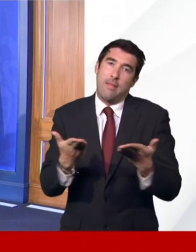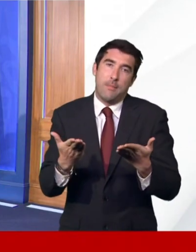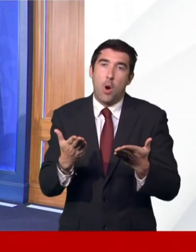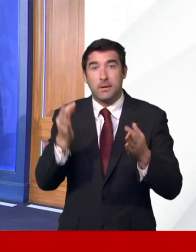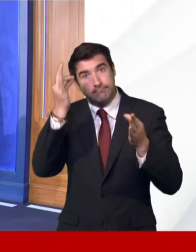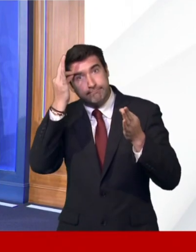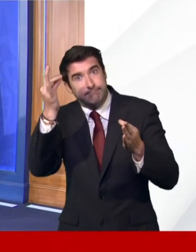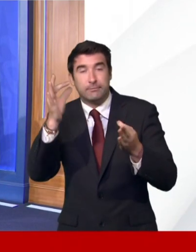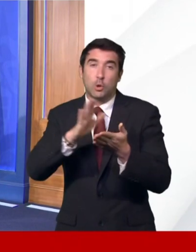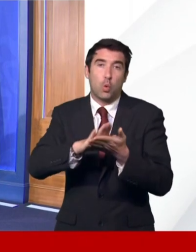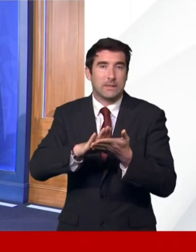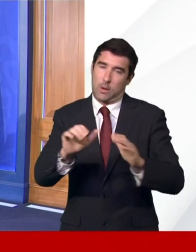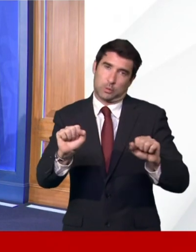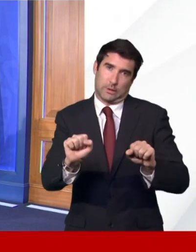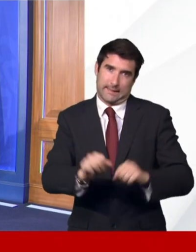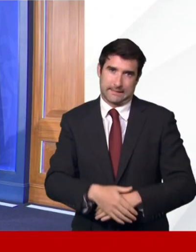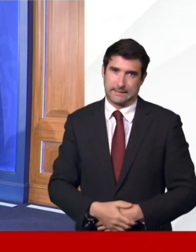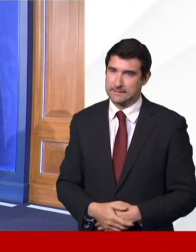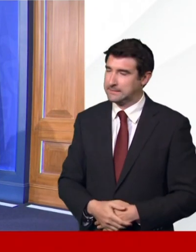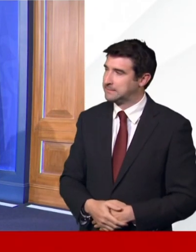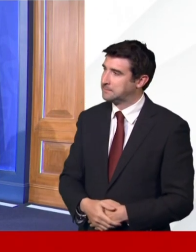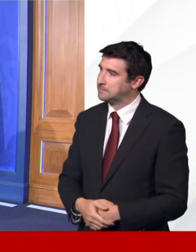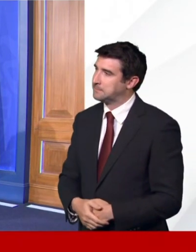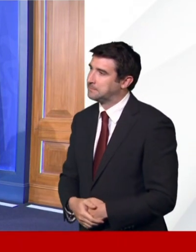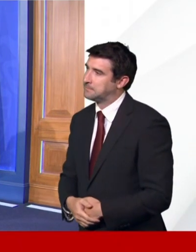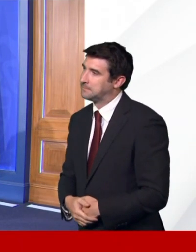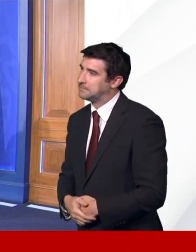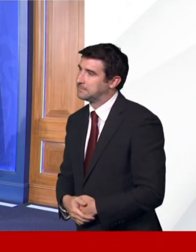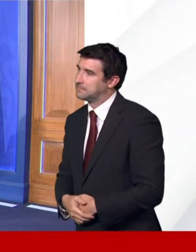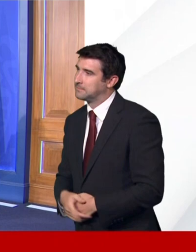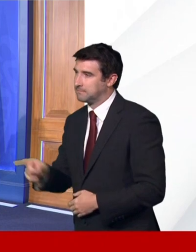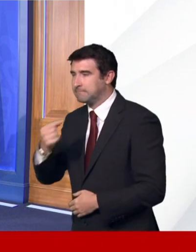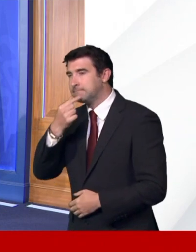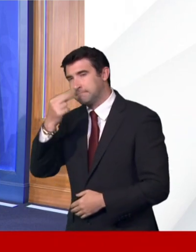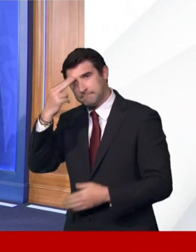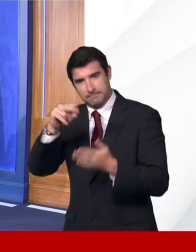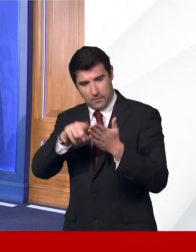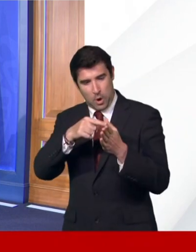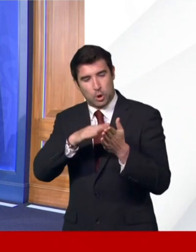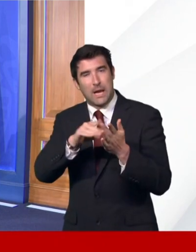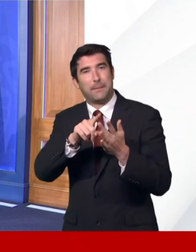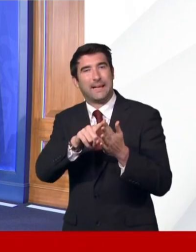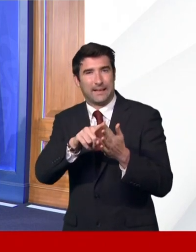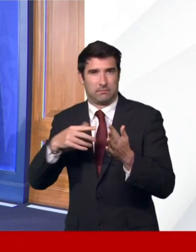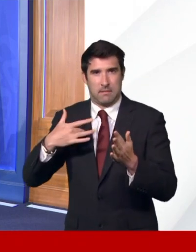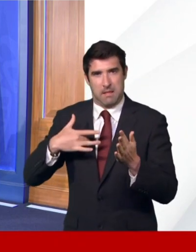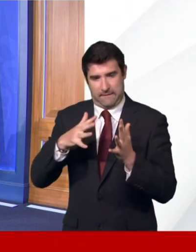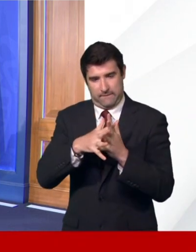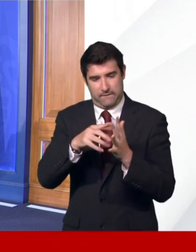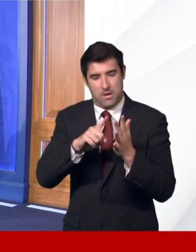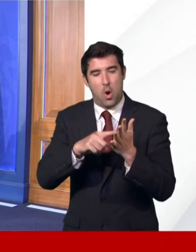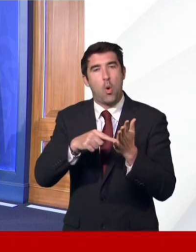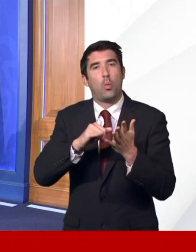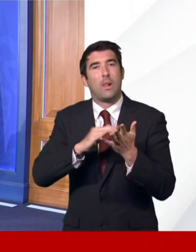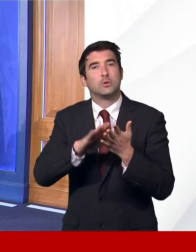David from Wiltshire. Out of all the announced daily COVID cases, what percentage of these have had